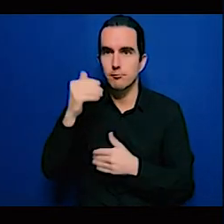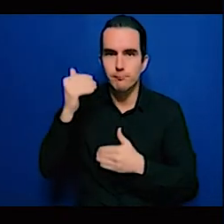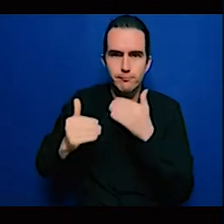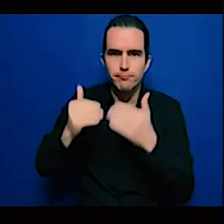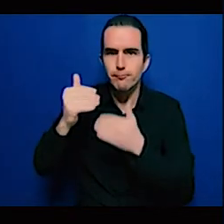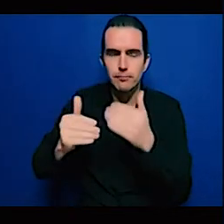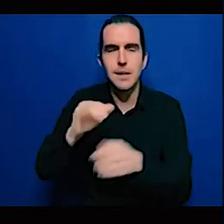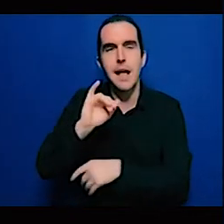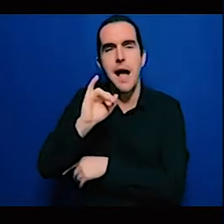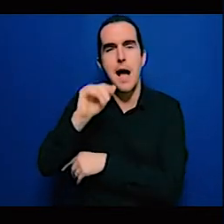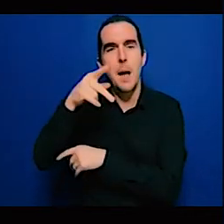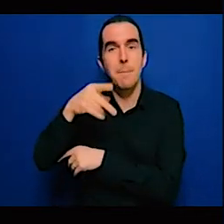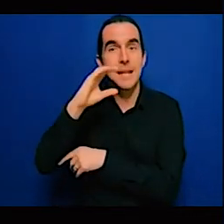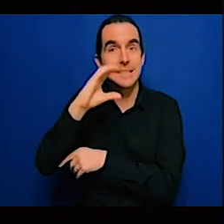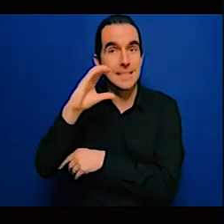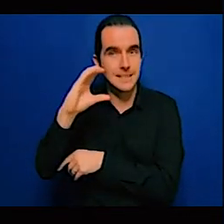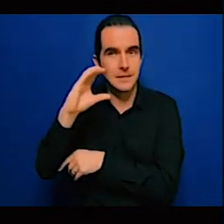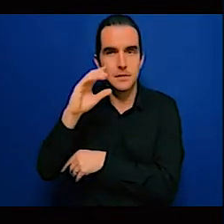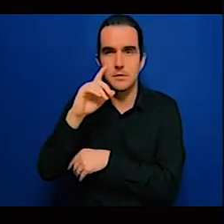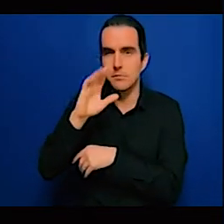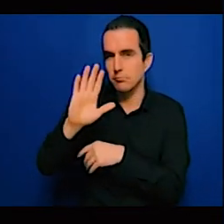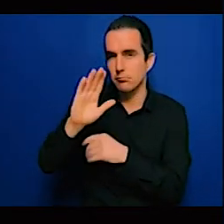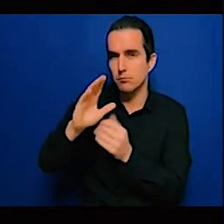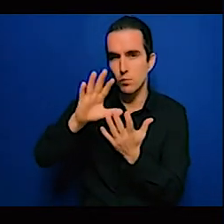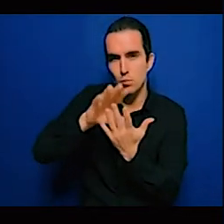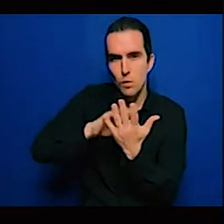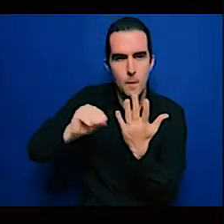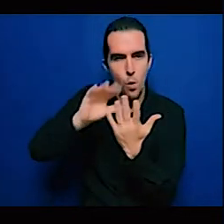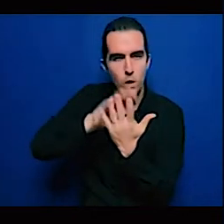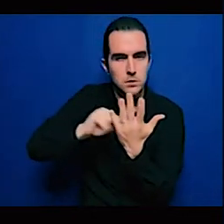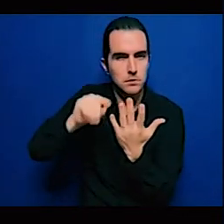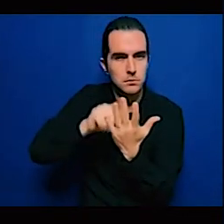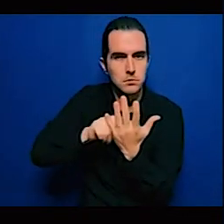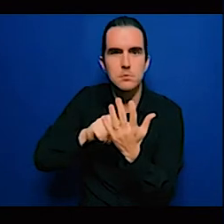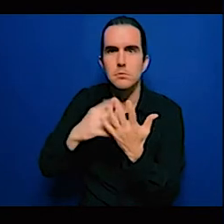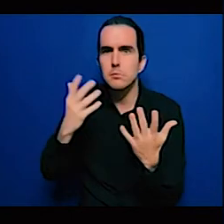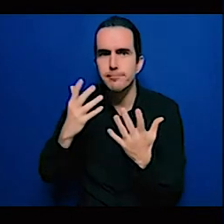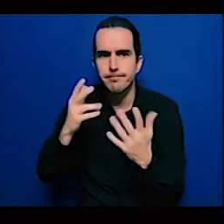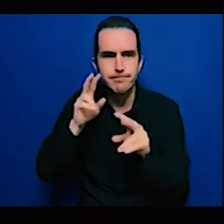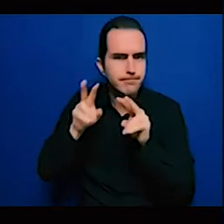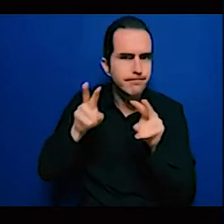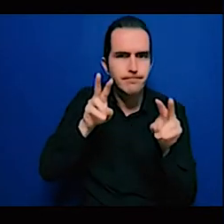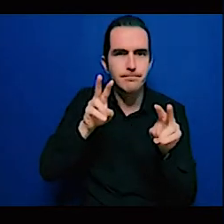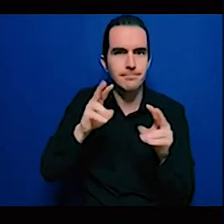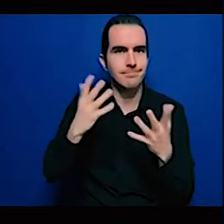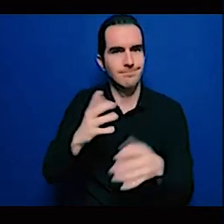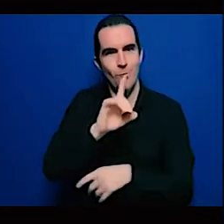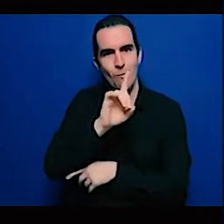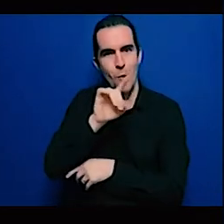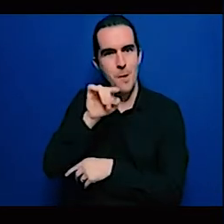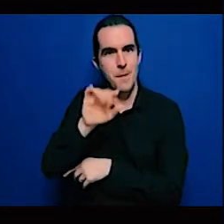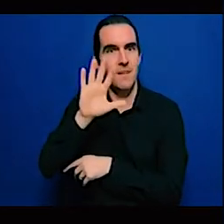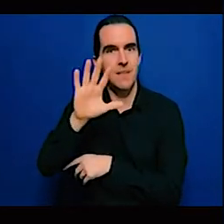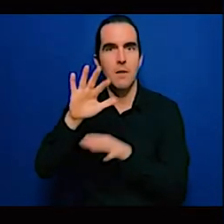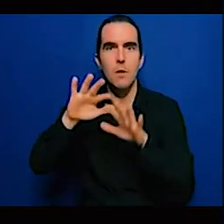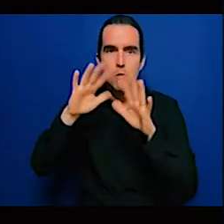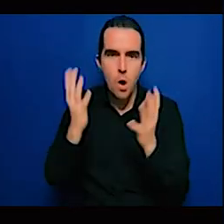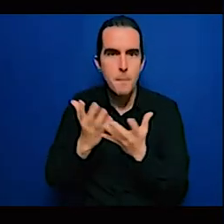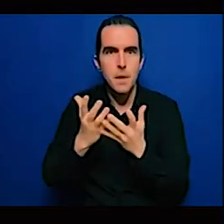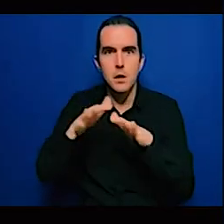sobering IPCC assessment report. So in terms of climate issues,